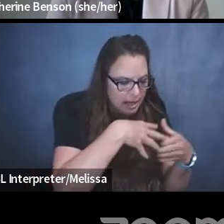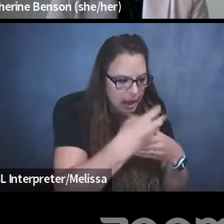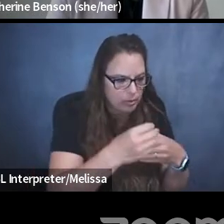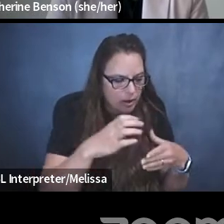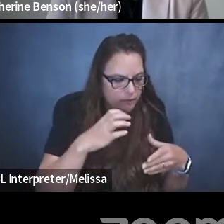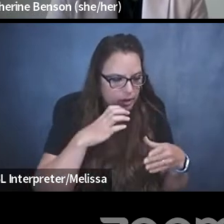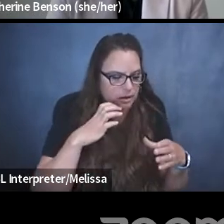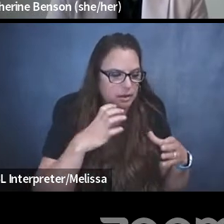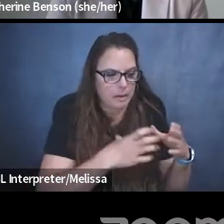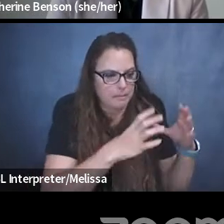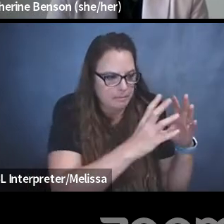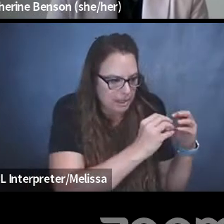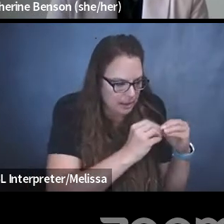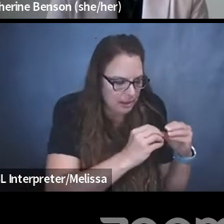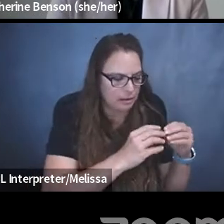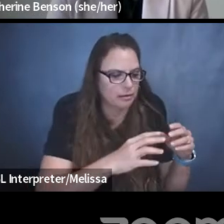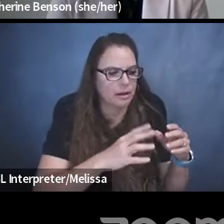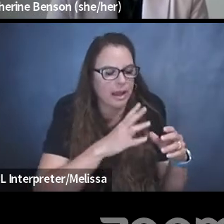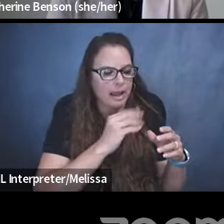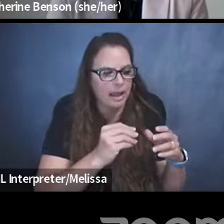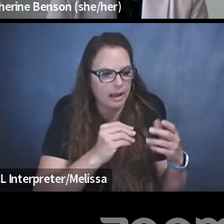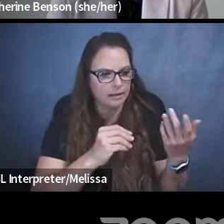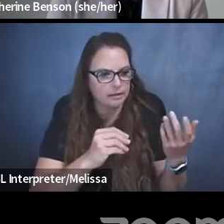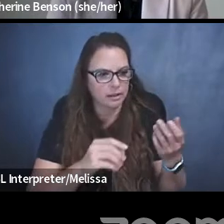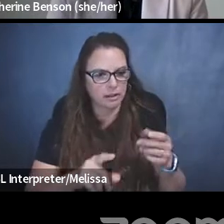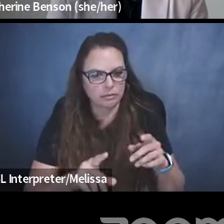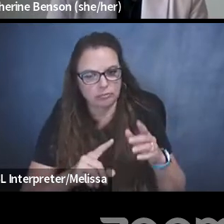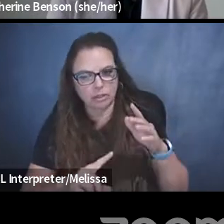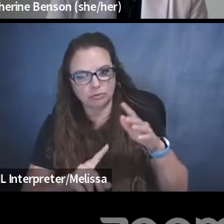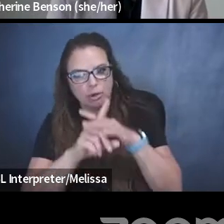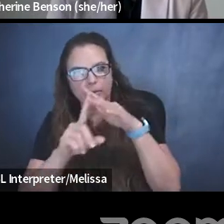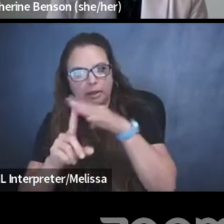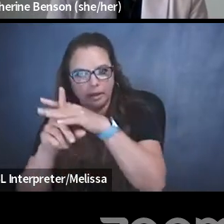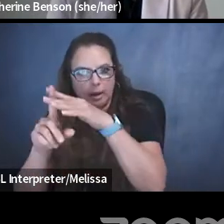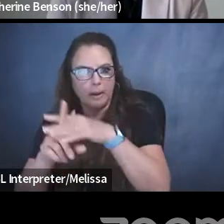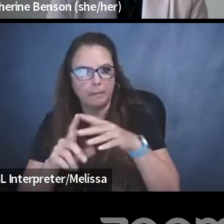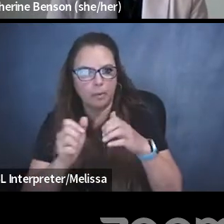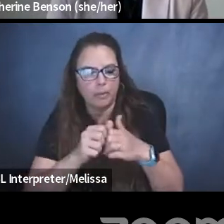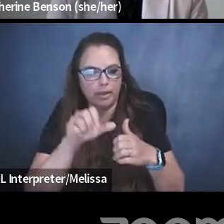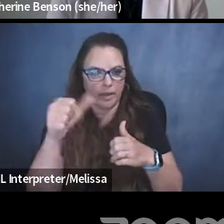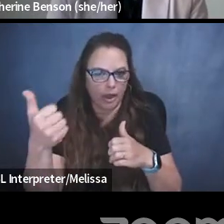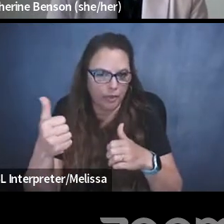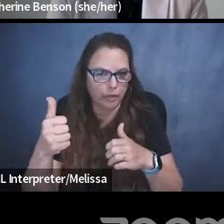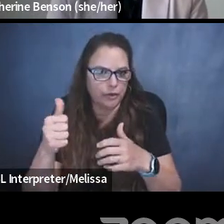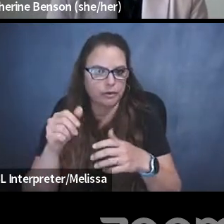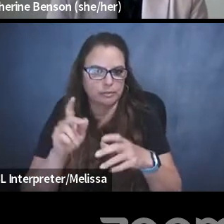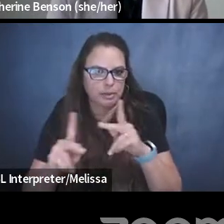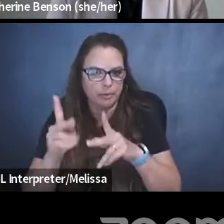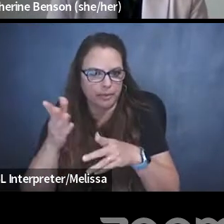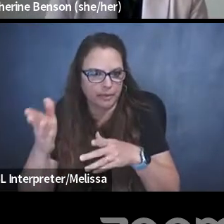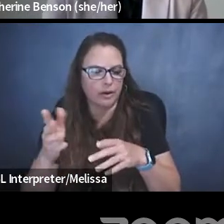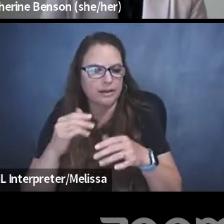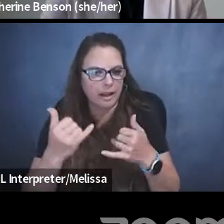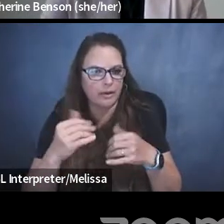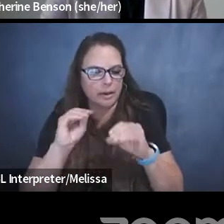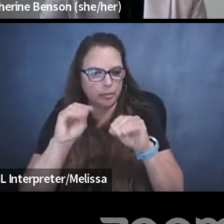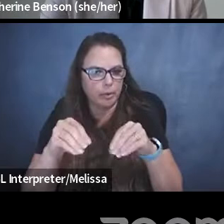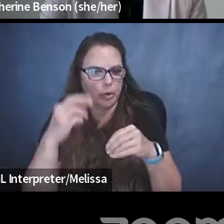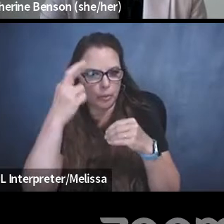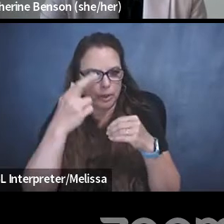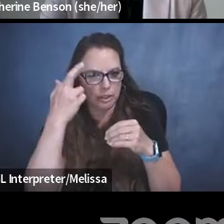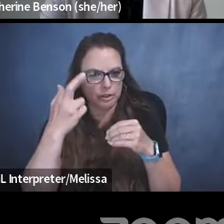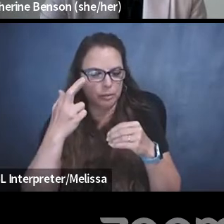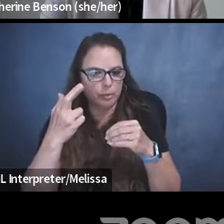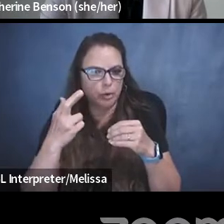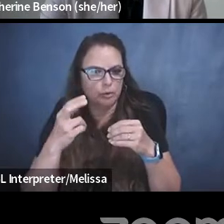up alongside many other advocates at the Senate committee, is that they've now put a reasonable suspicion threshold into